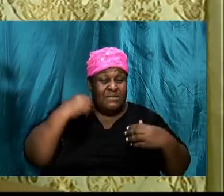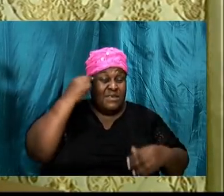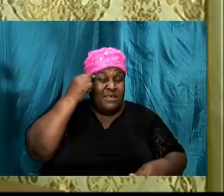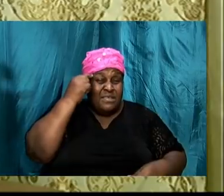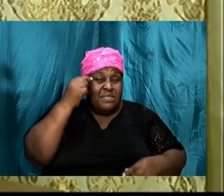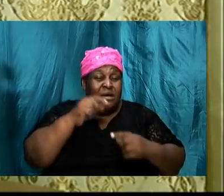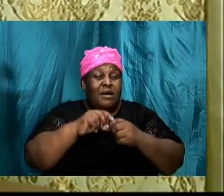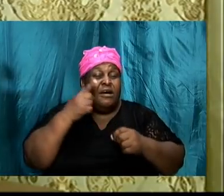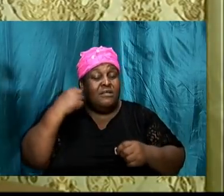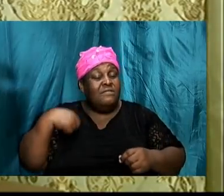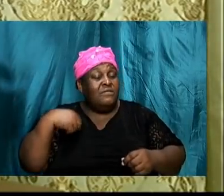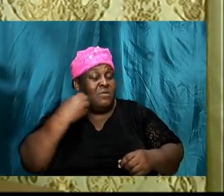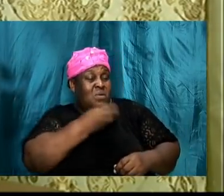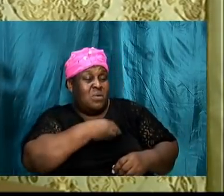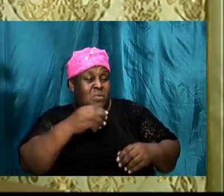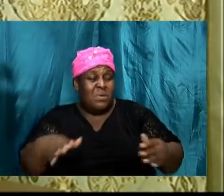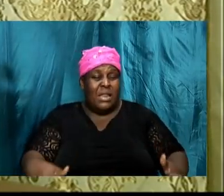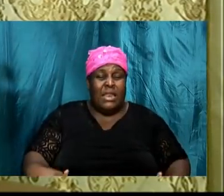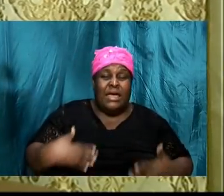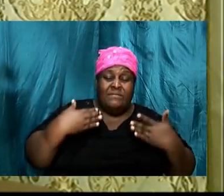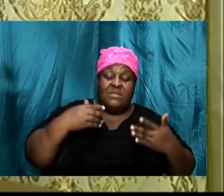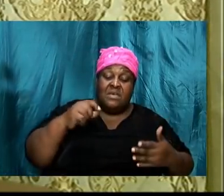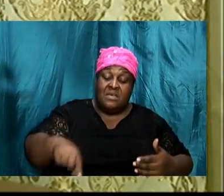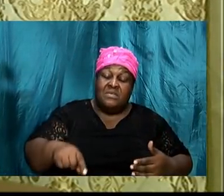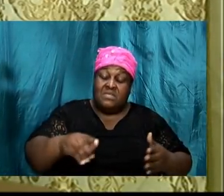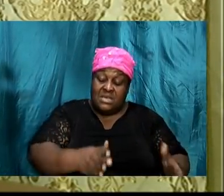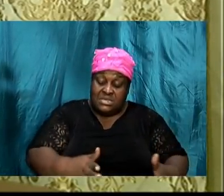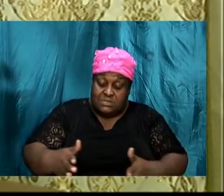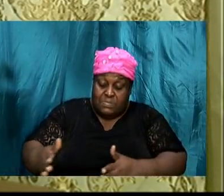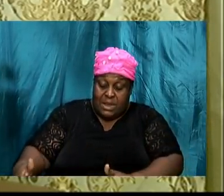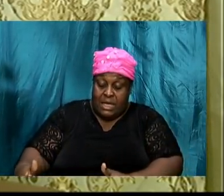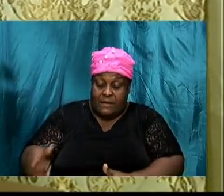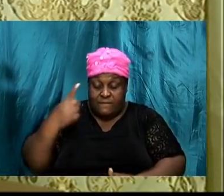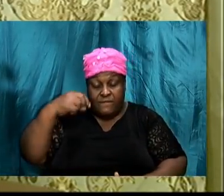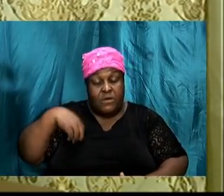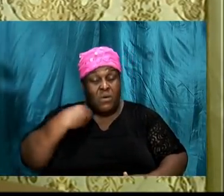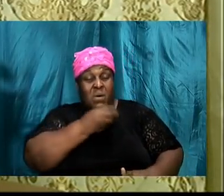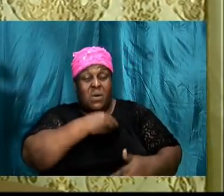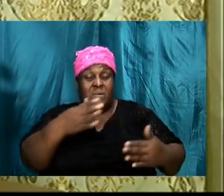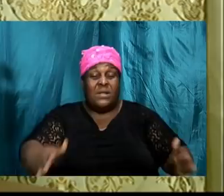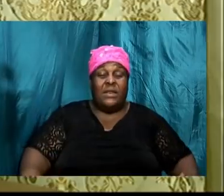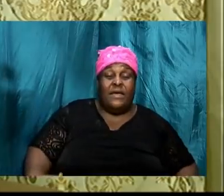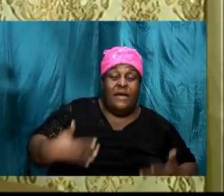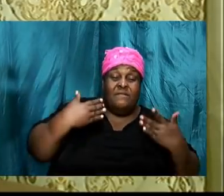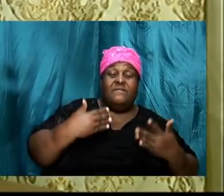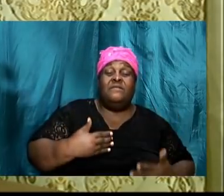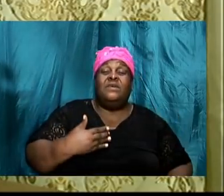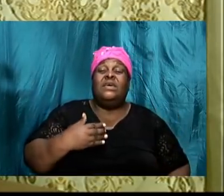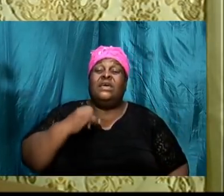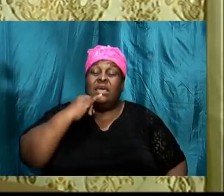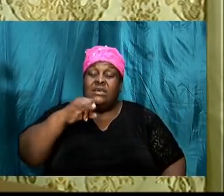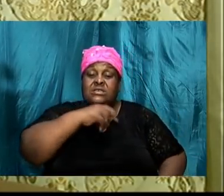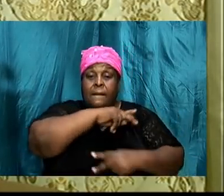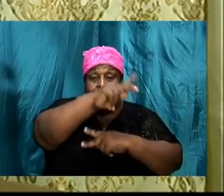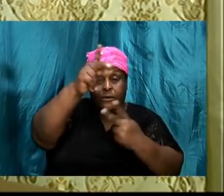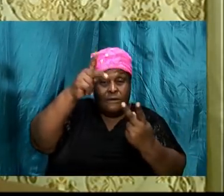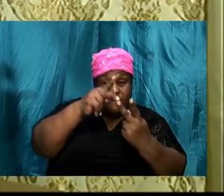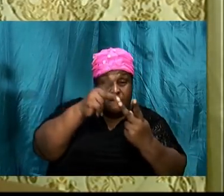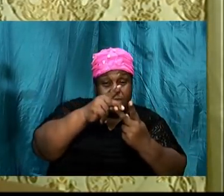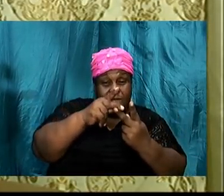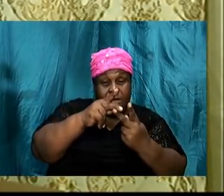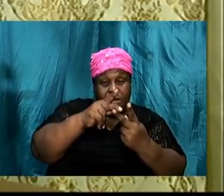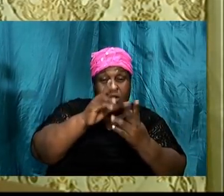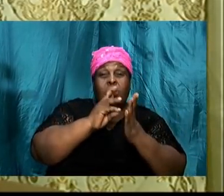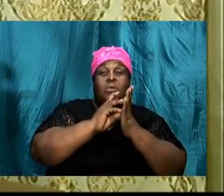a plan laid out for our life, this plan that He has laid out for our life, His perfect will.